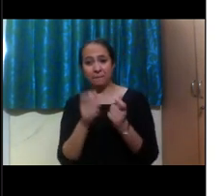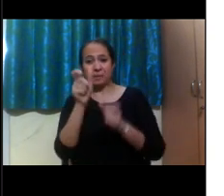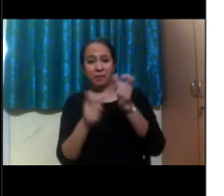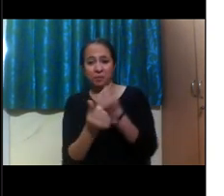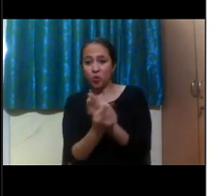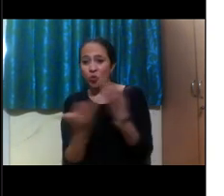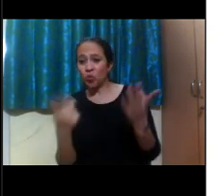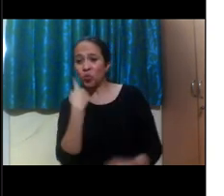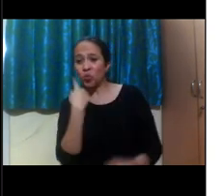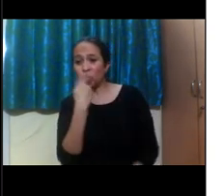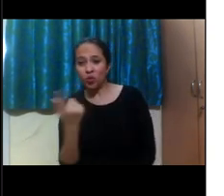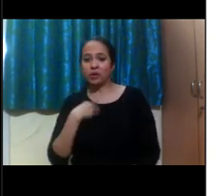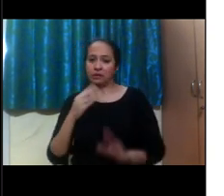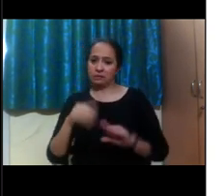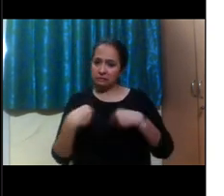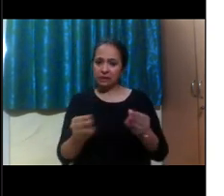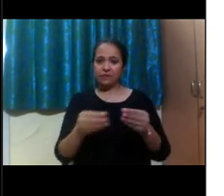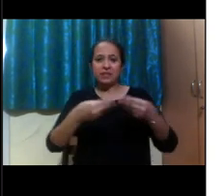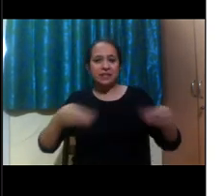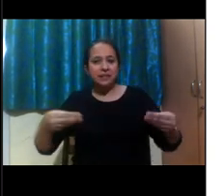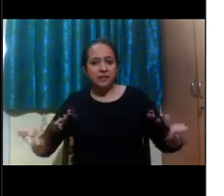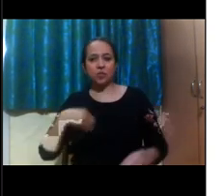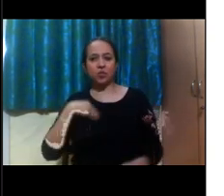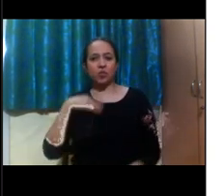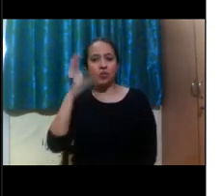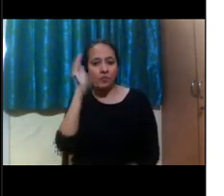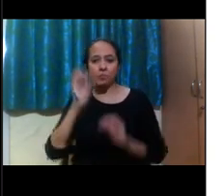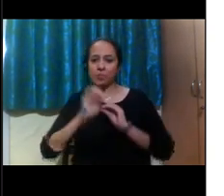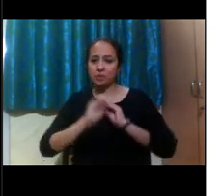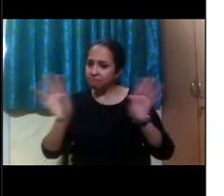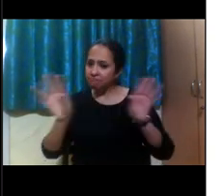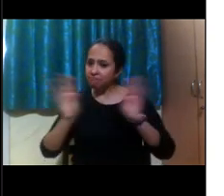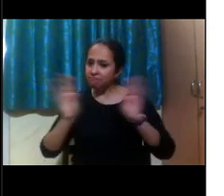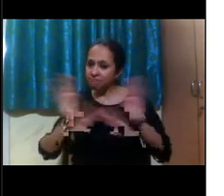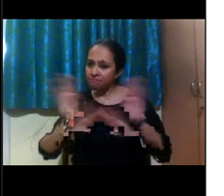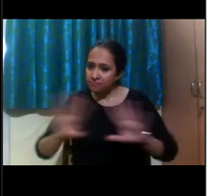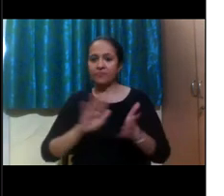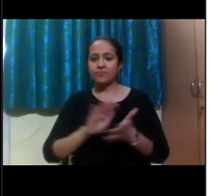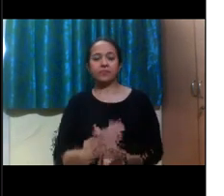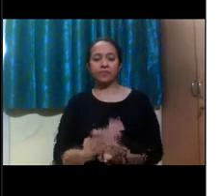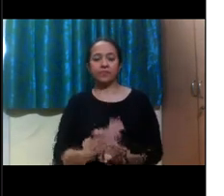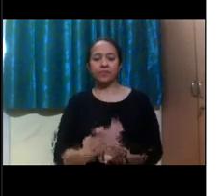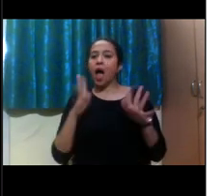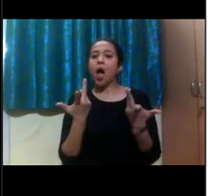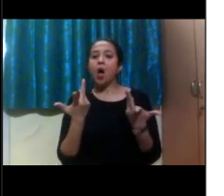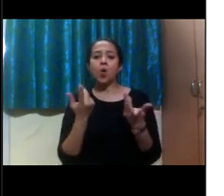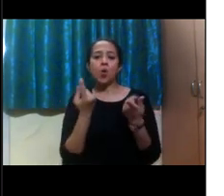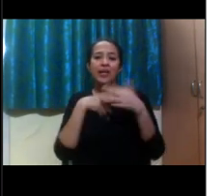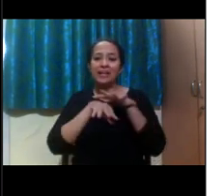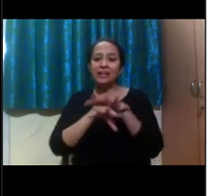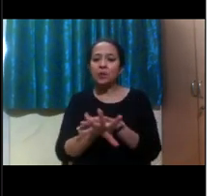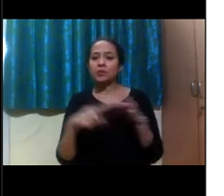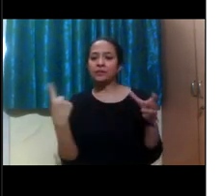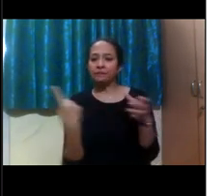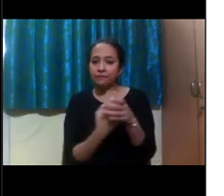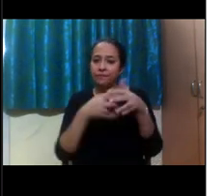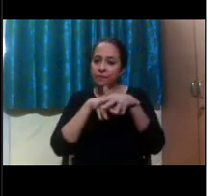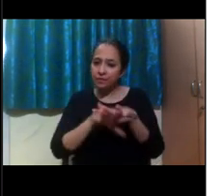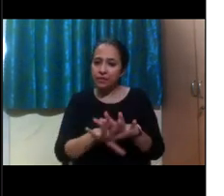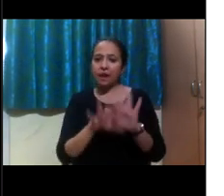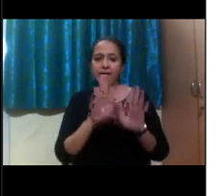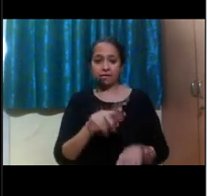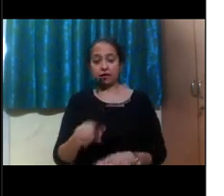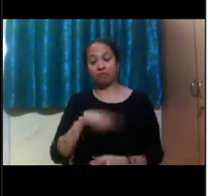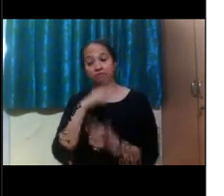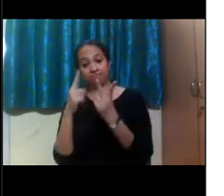providing resources and information on how to plan for an inclusive program. And on the second hand, we work with